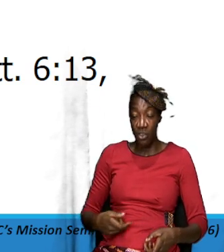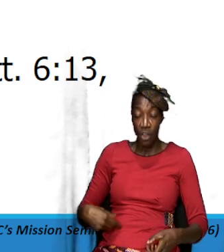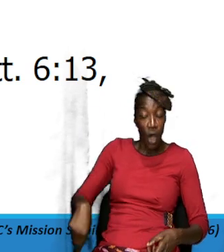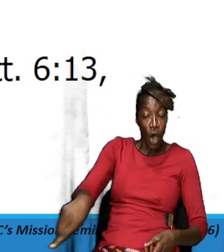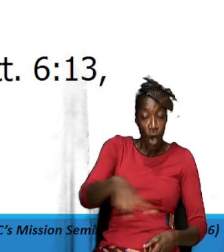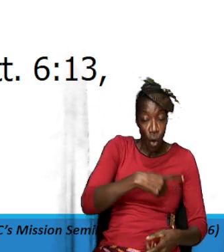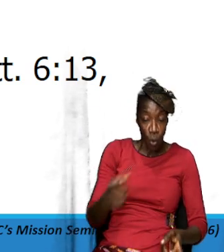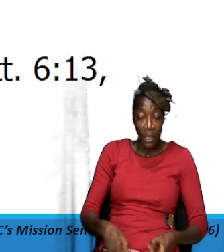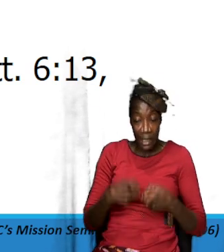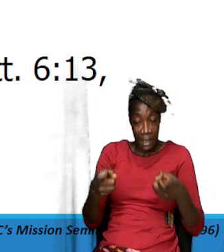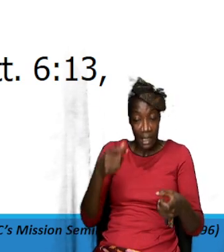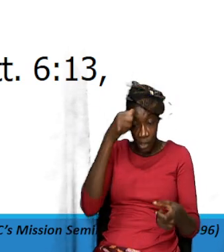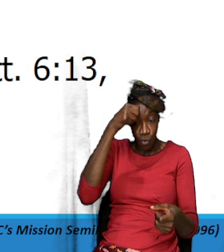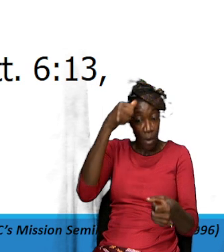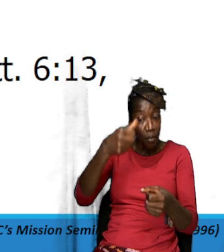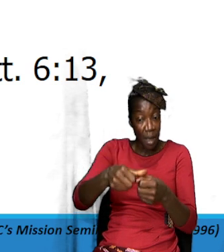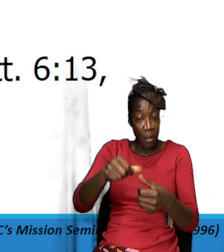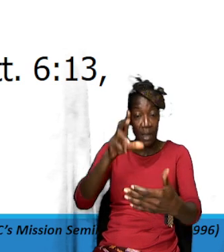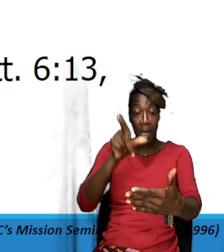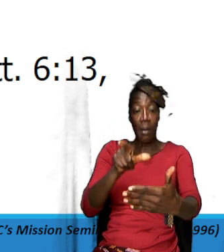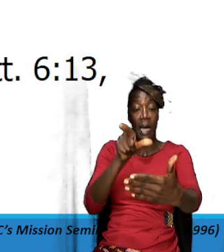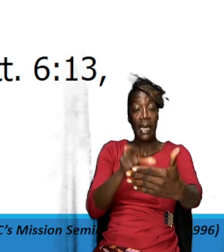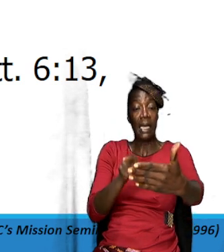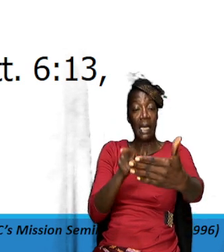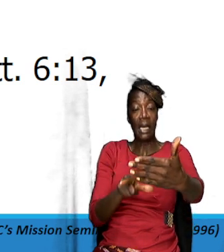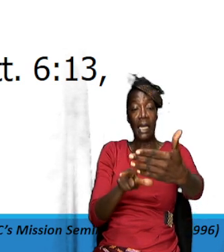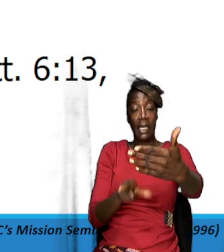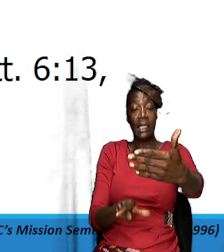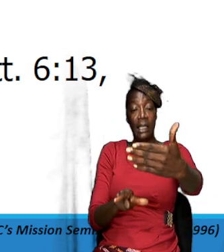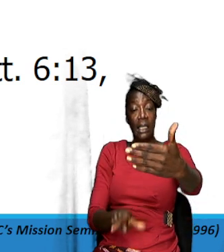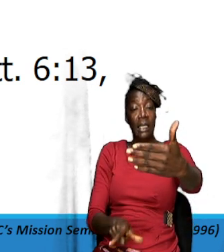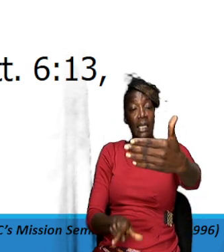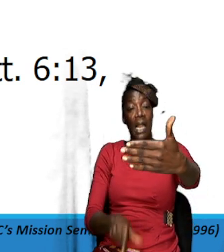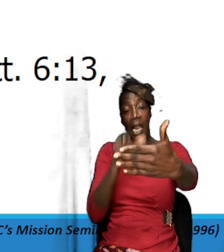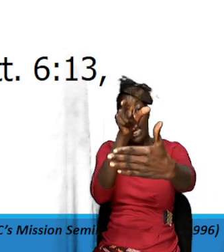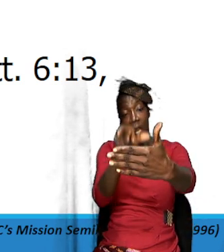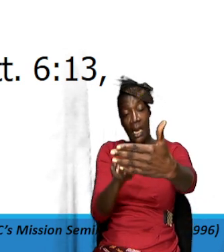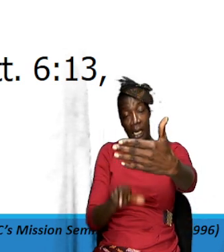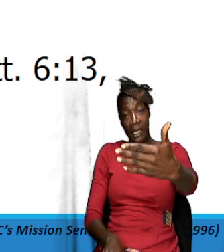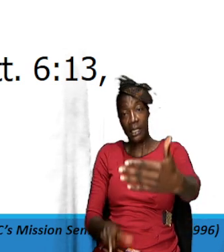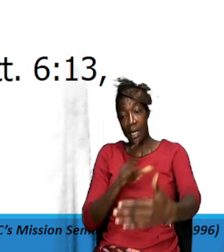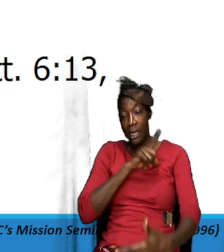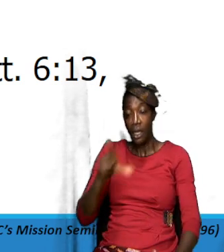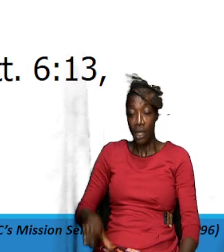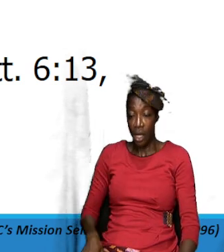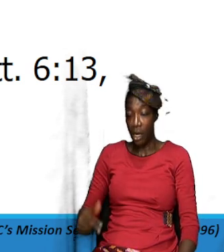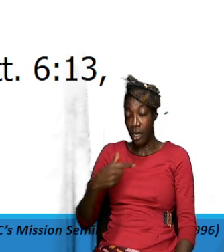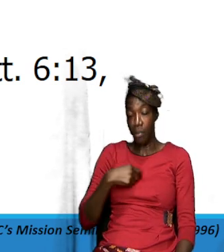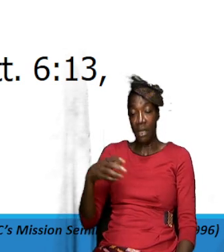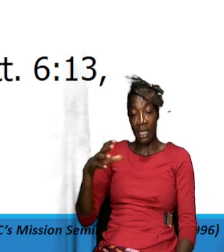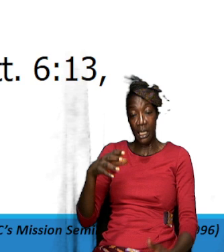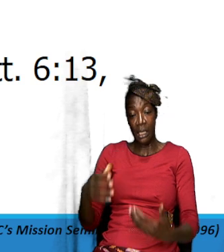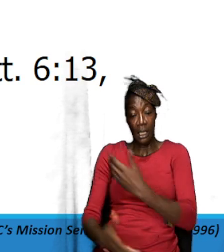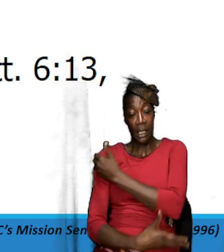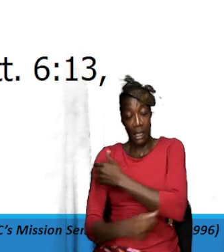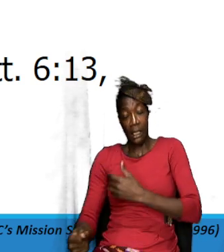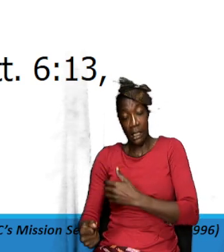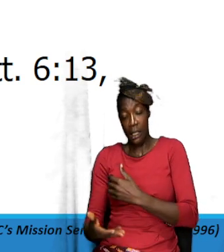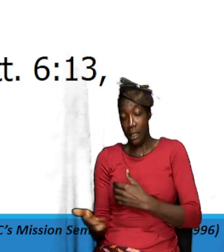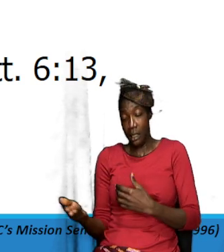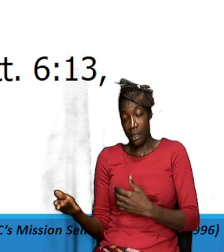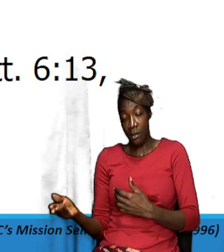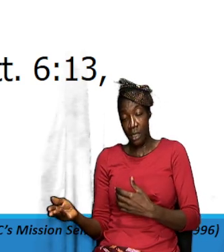them if we can remember them list them say them Lord I took out I steal something and